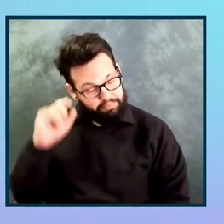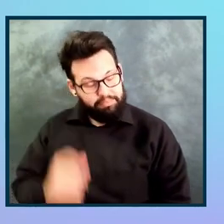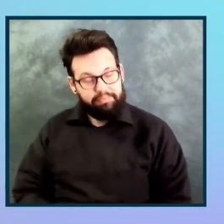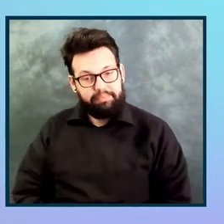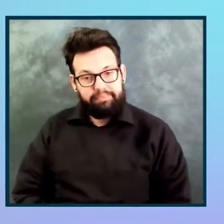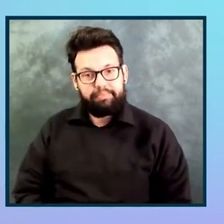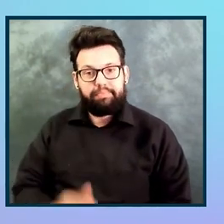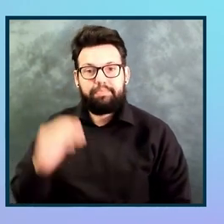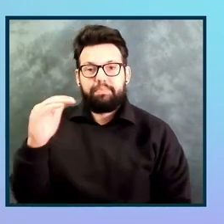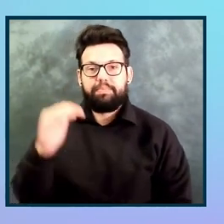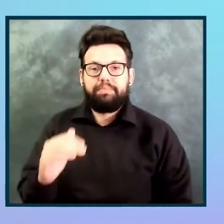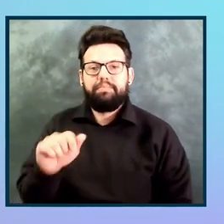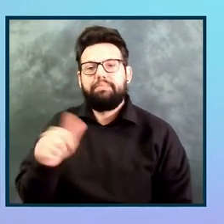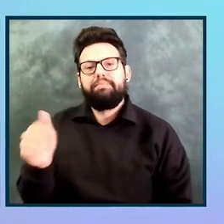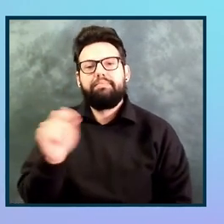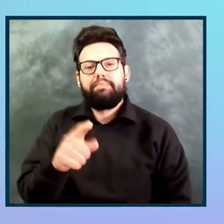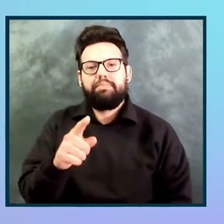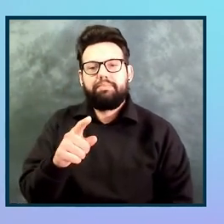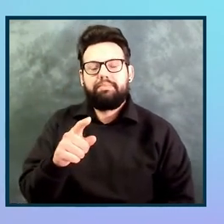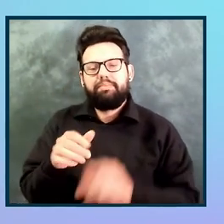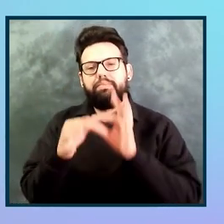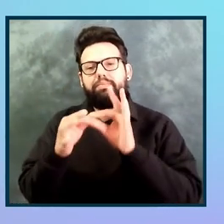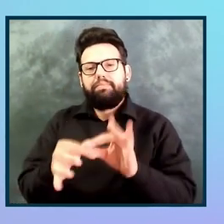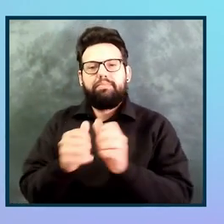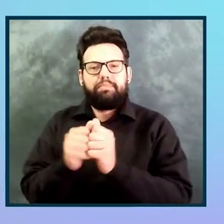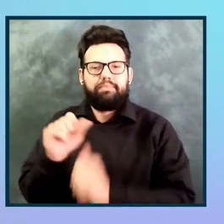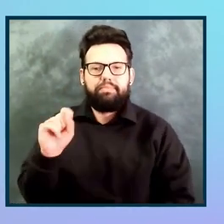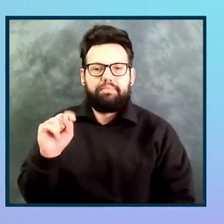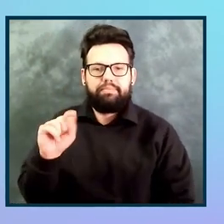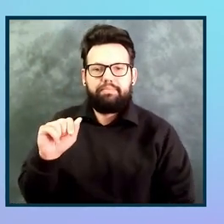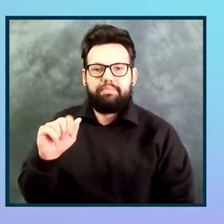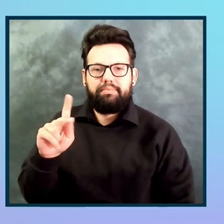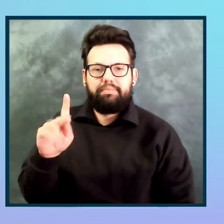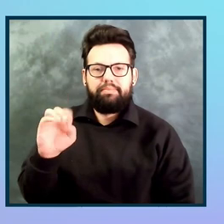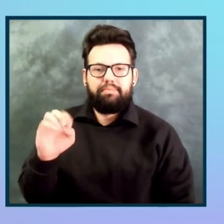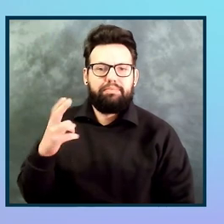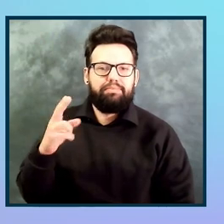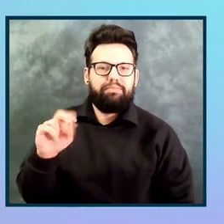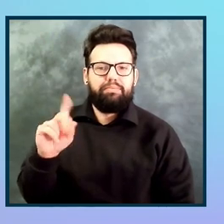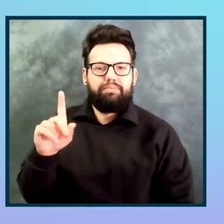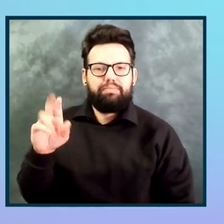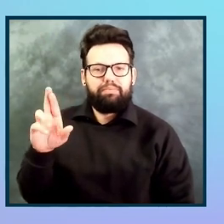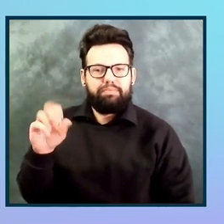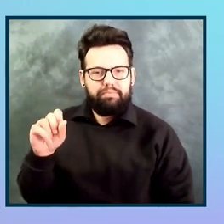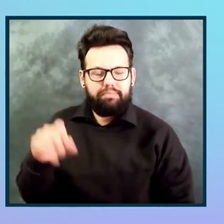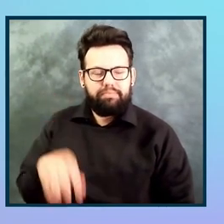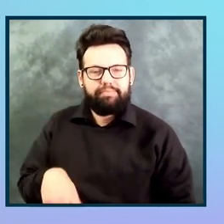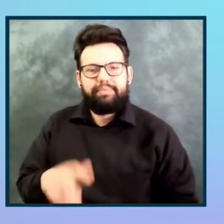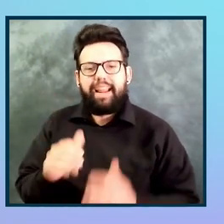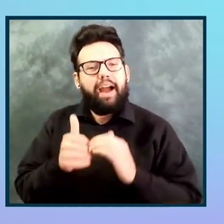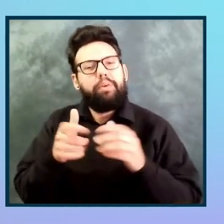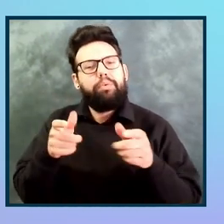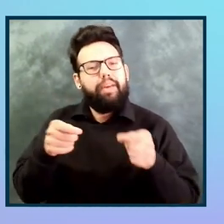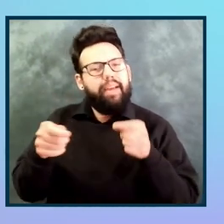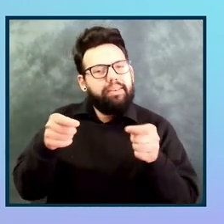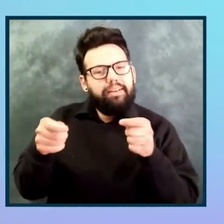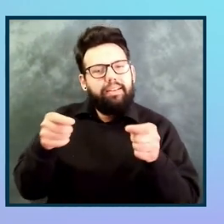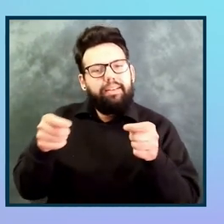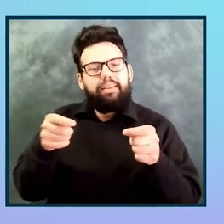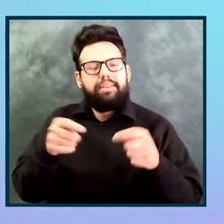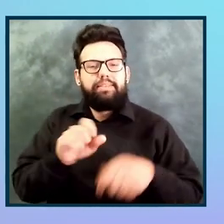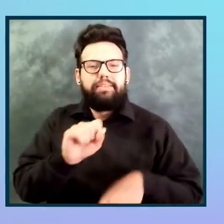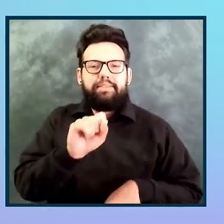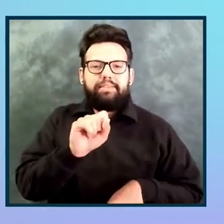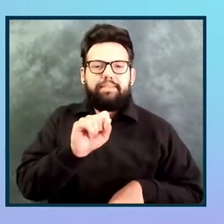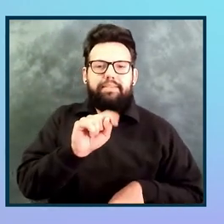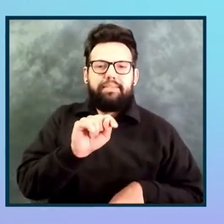Okay, another question also related to stakeholders is, how do you handle stakeholders, developers, or others who are